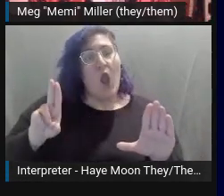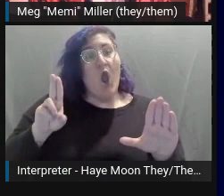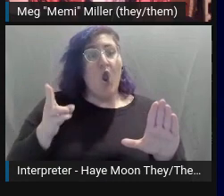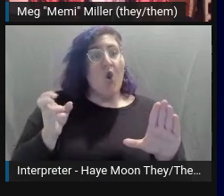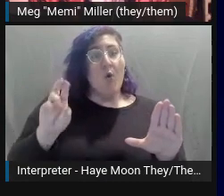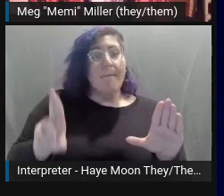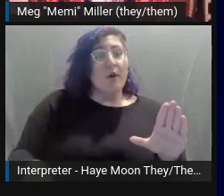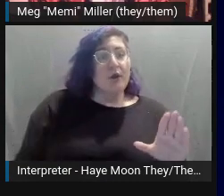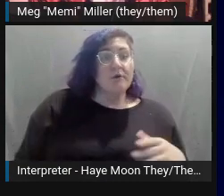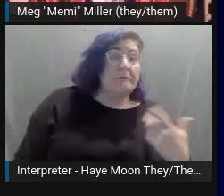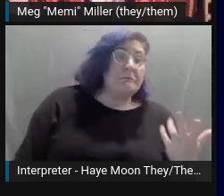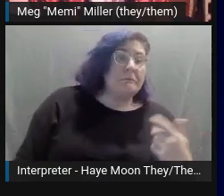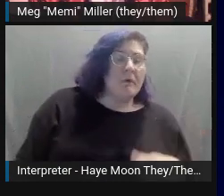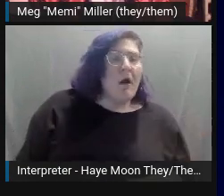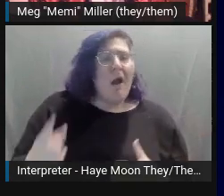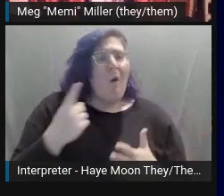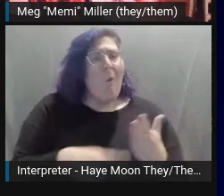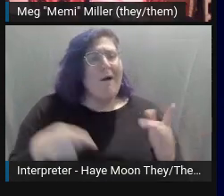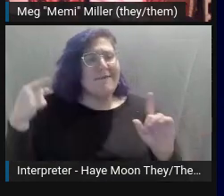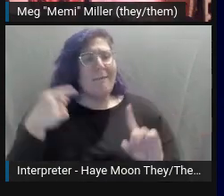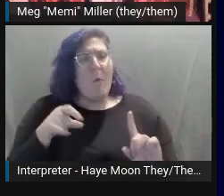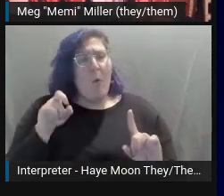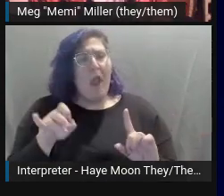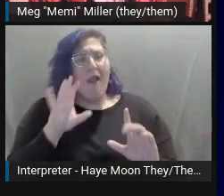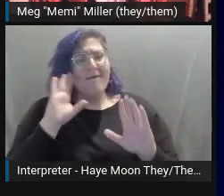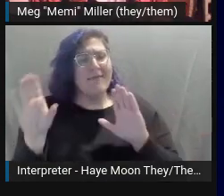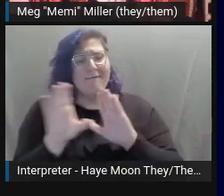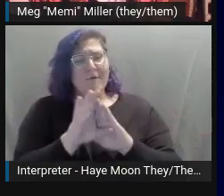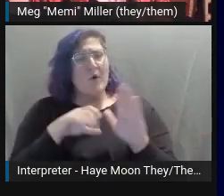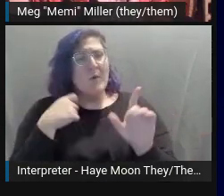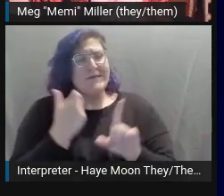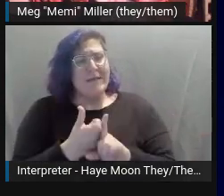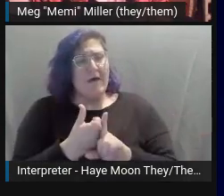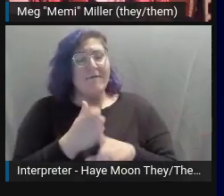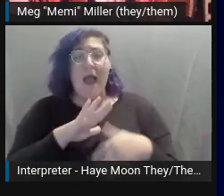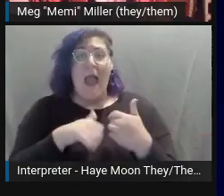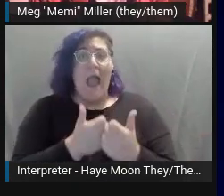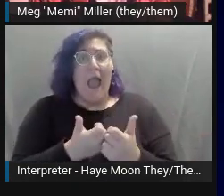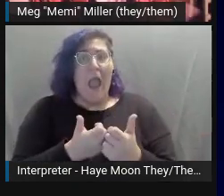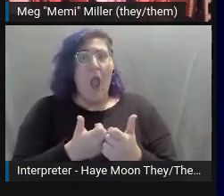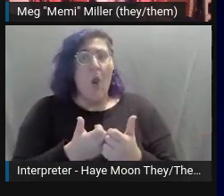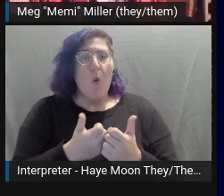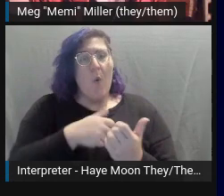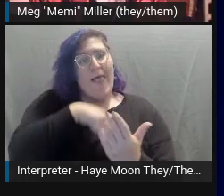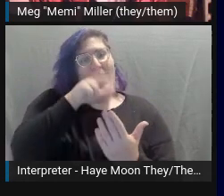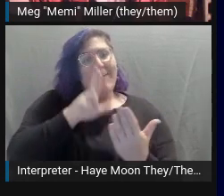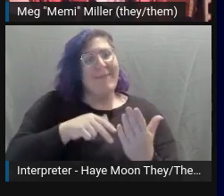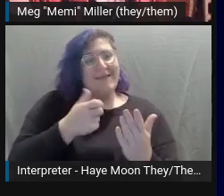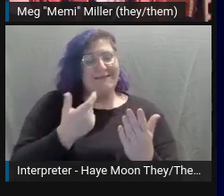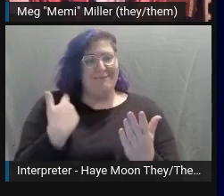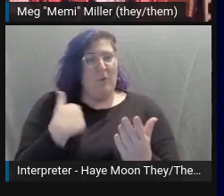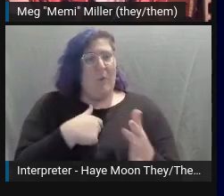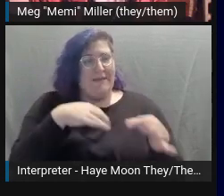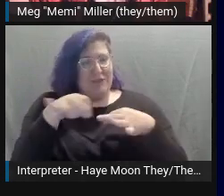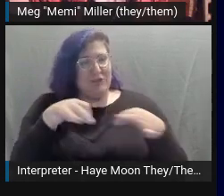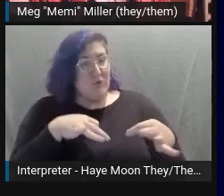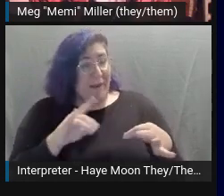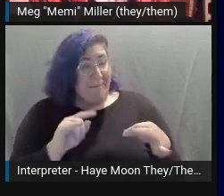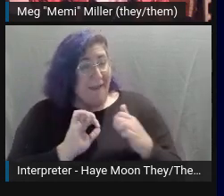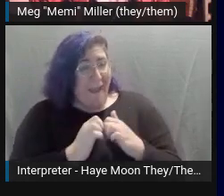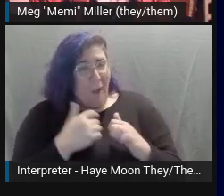What is the intention of this photo? And how this painting is described likely depends on who is presenting it.